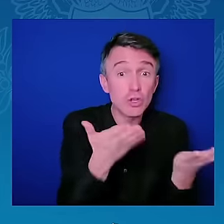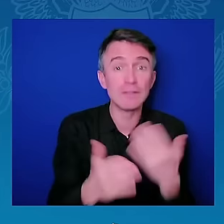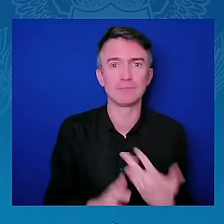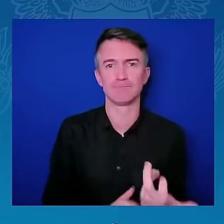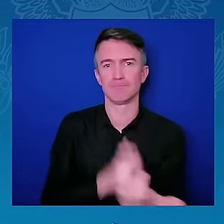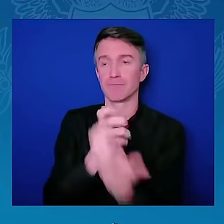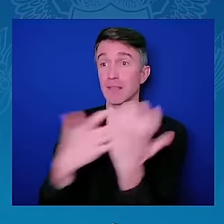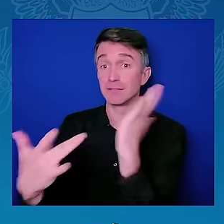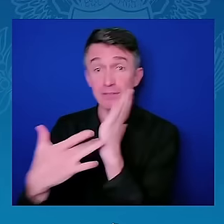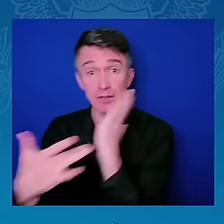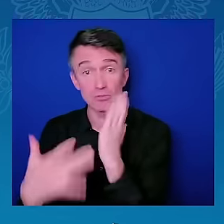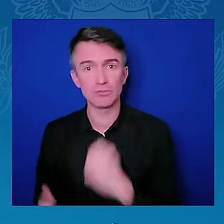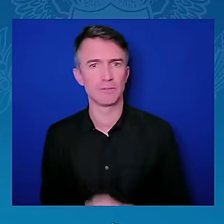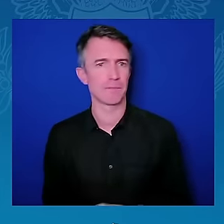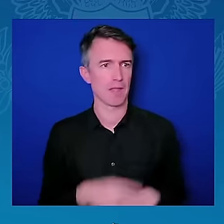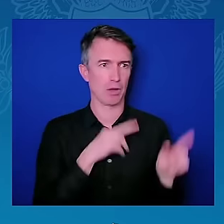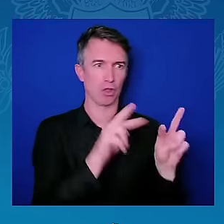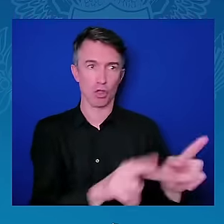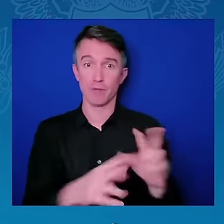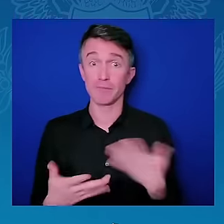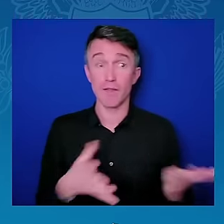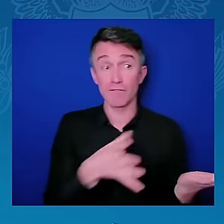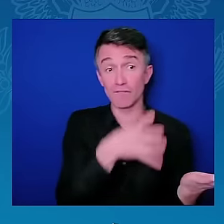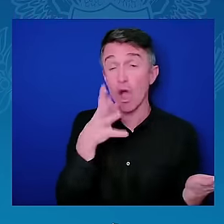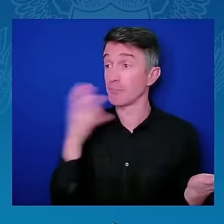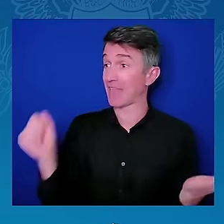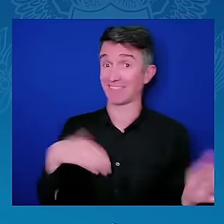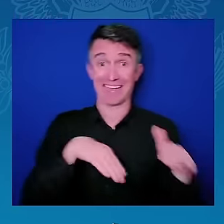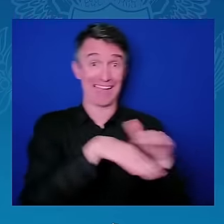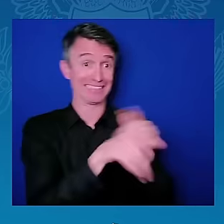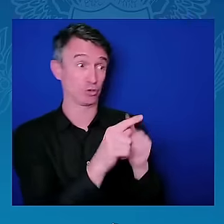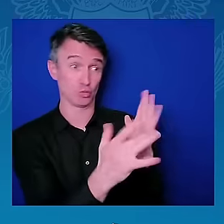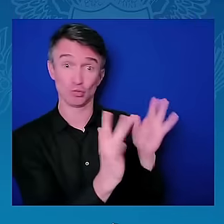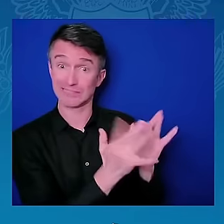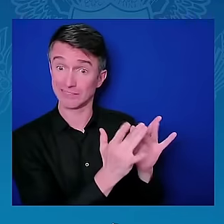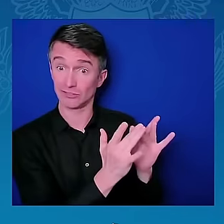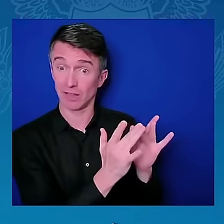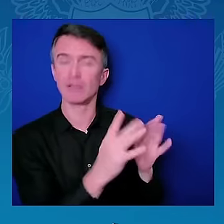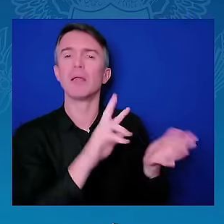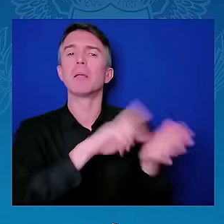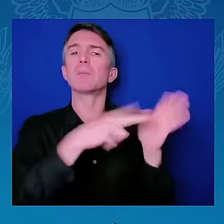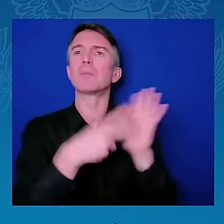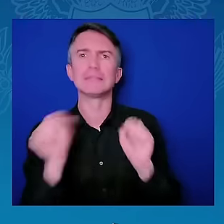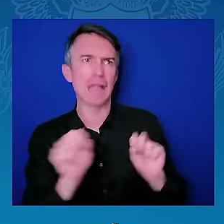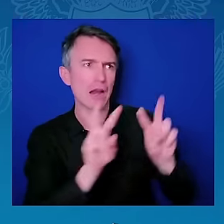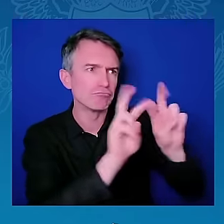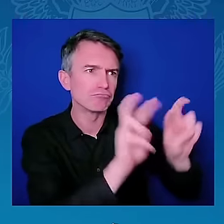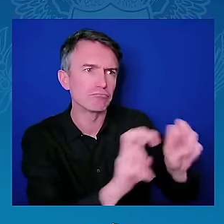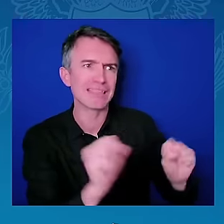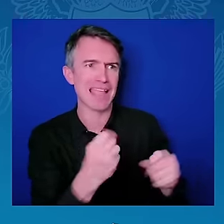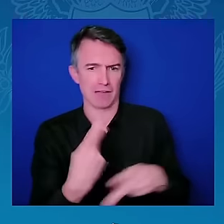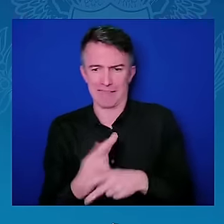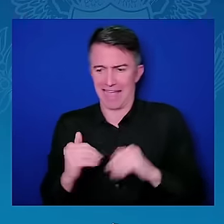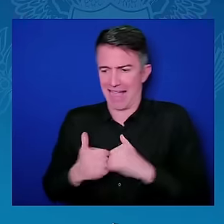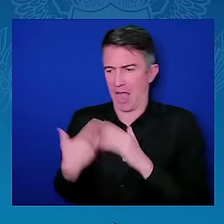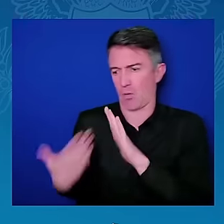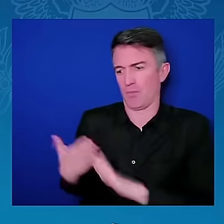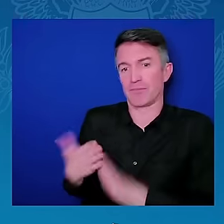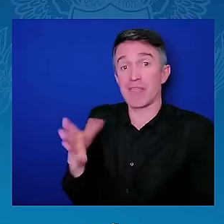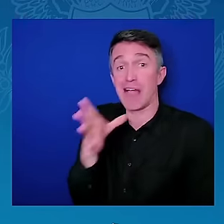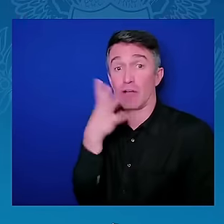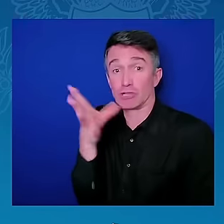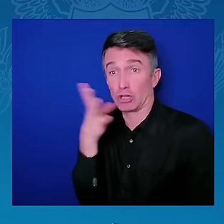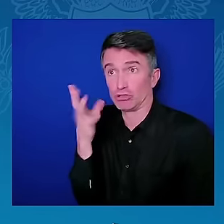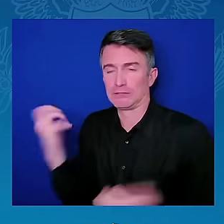will help them determine what crop they should plant this season based on satellite technology, which can predict the